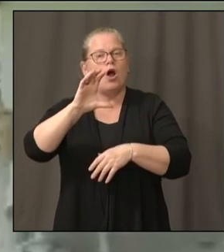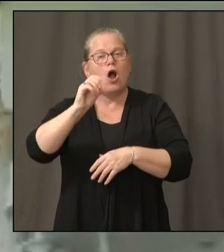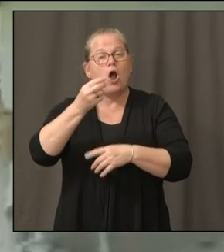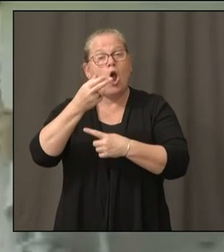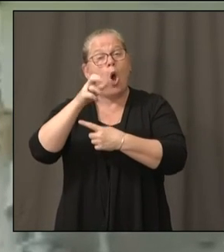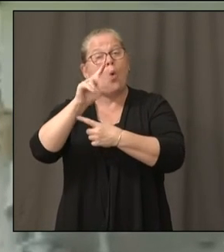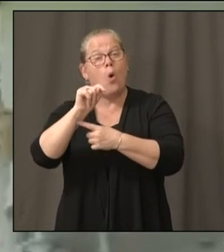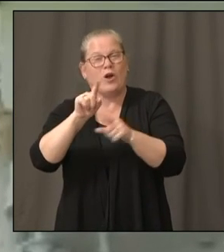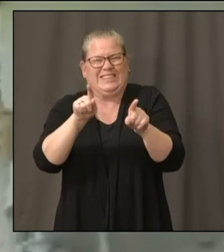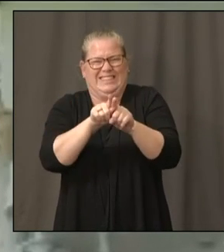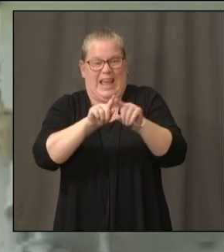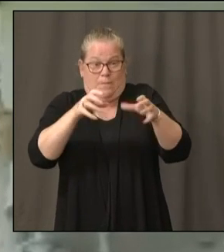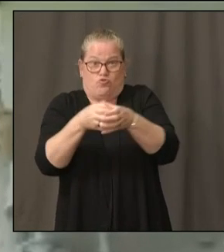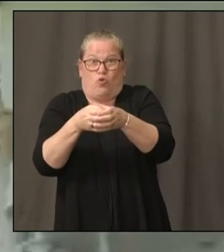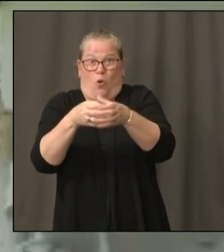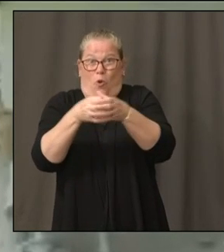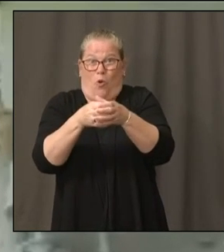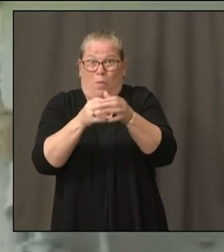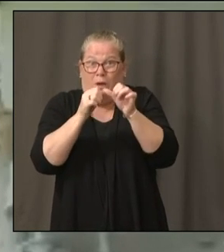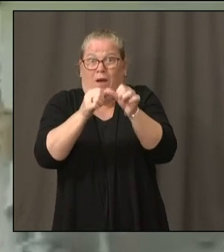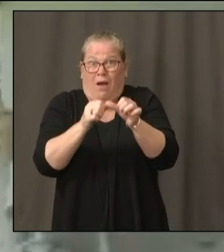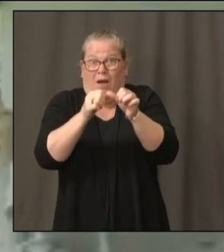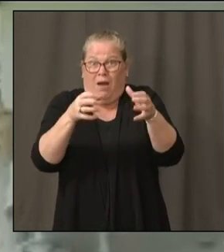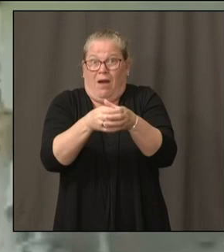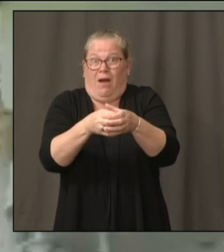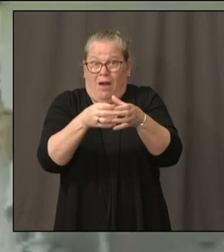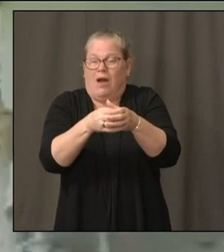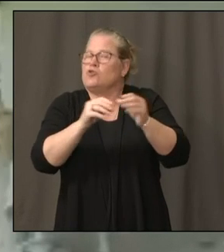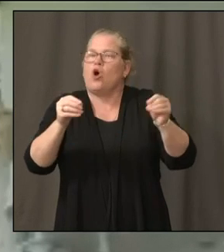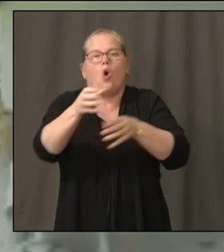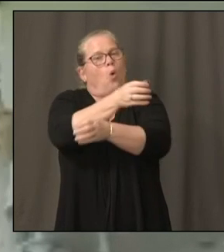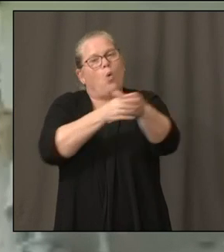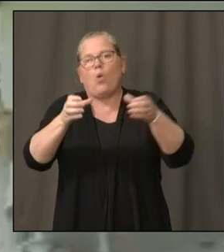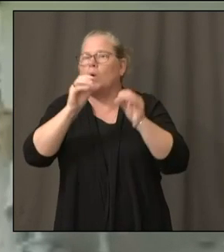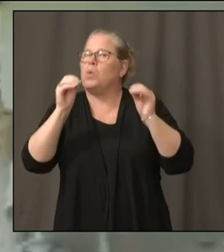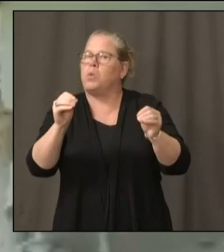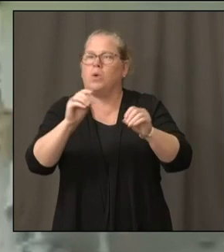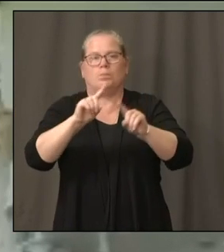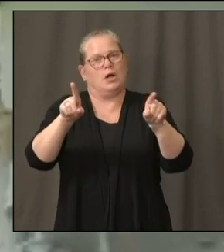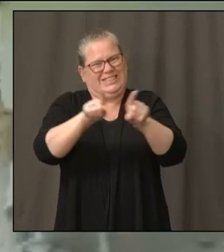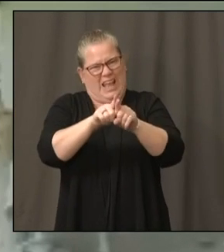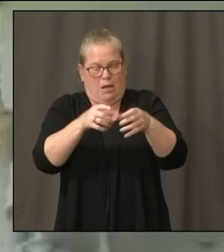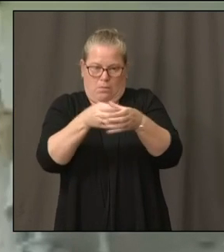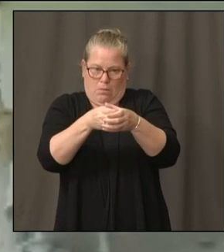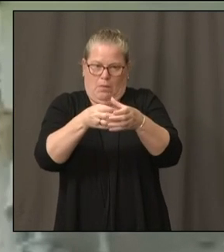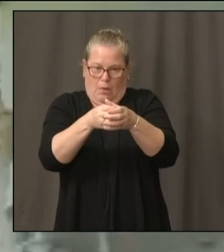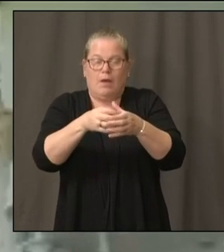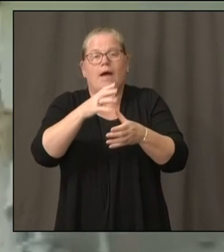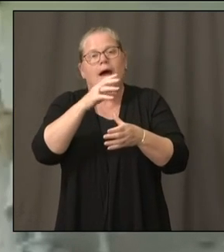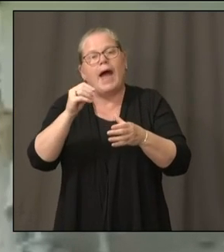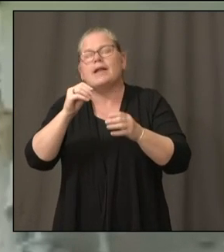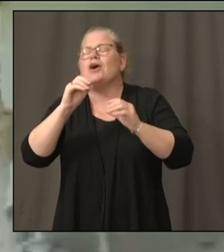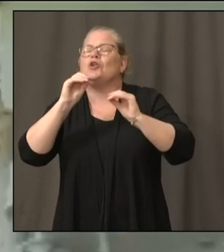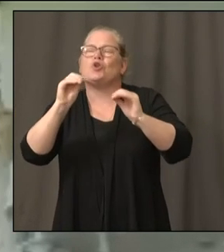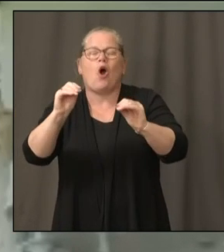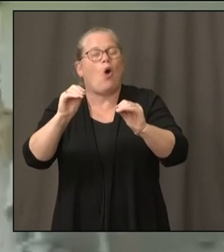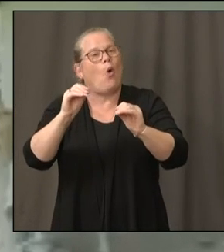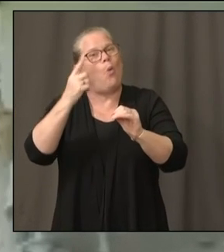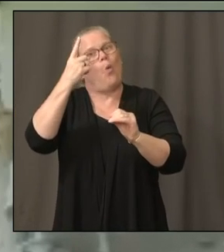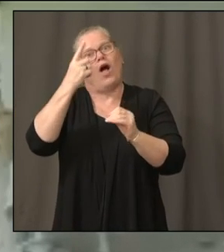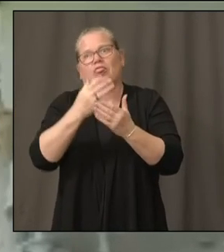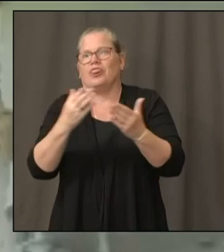of them is a magic bullet, but we're taking all of them together to produce a safe and healthy